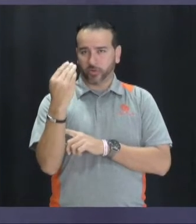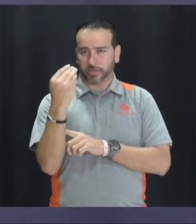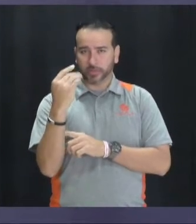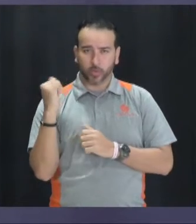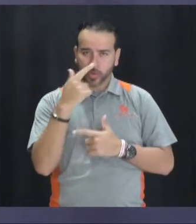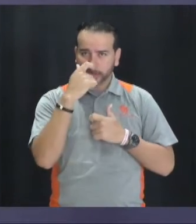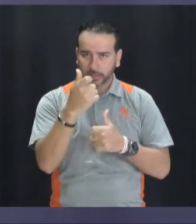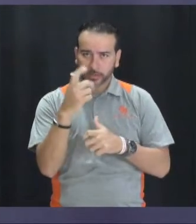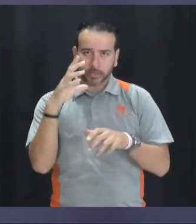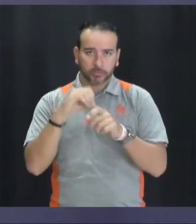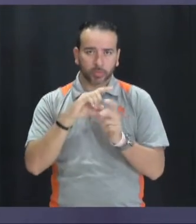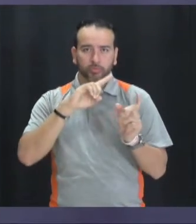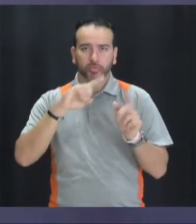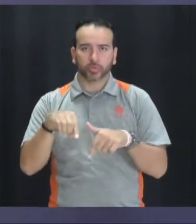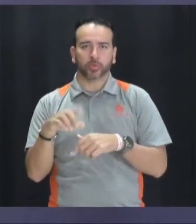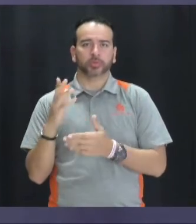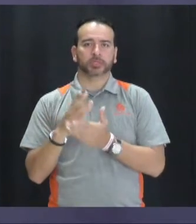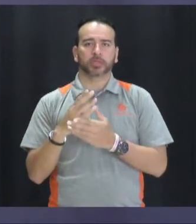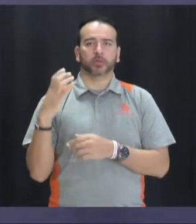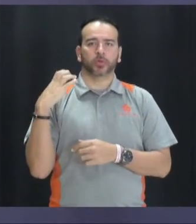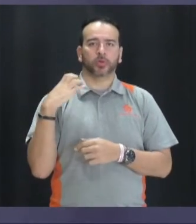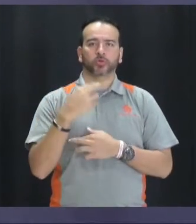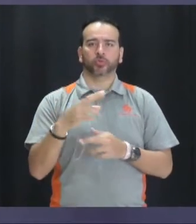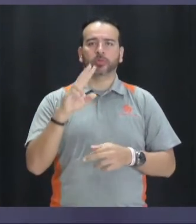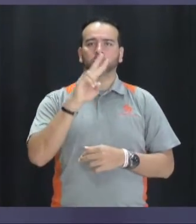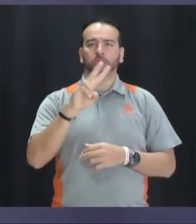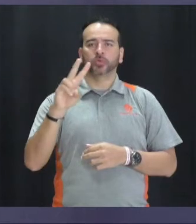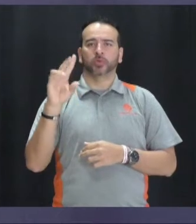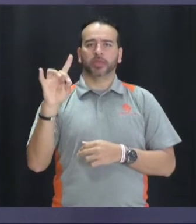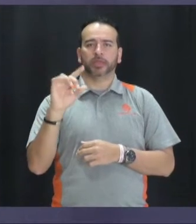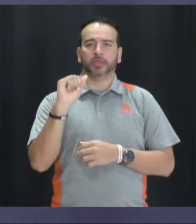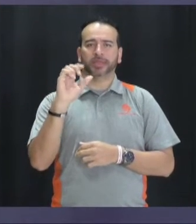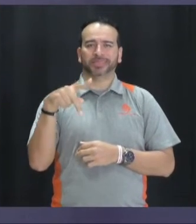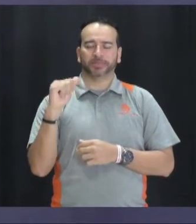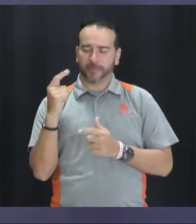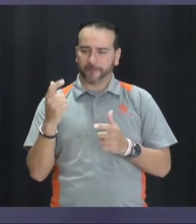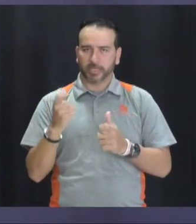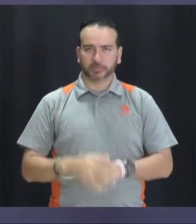athletes are to attend or stop by and see Coach in room 228 ASAP.